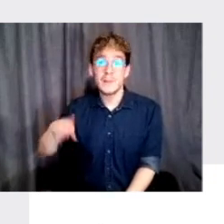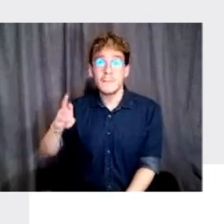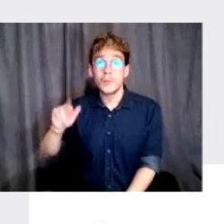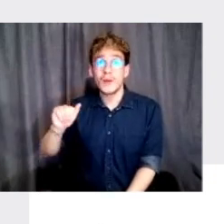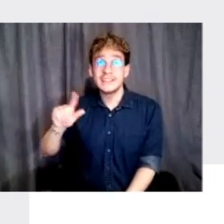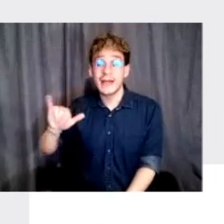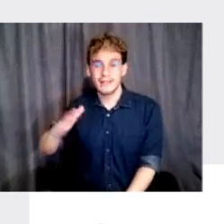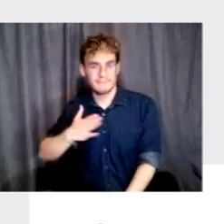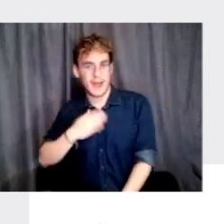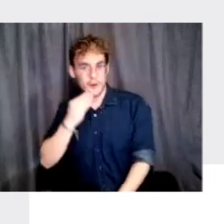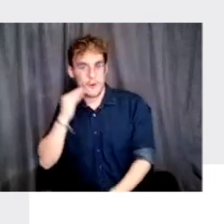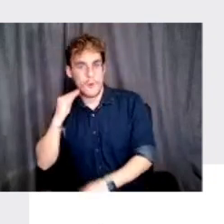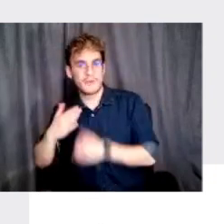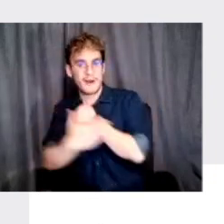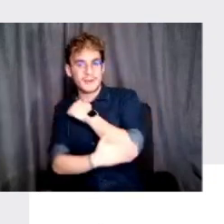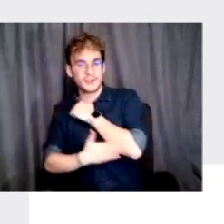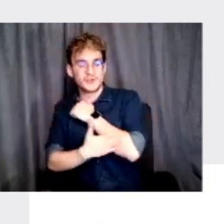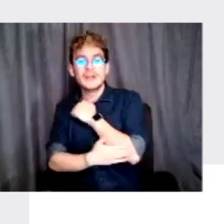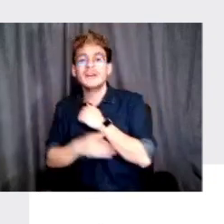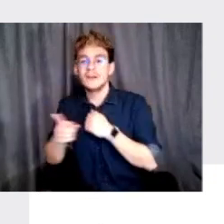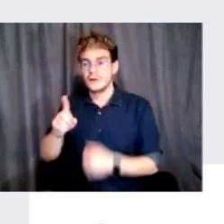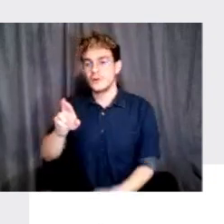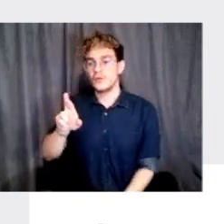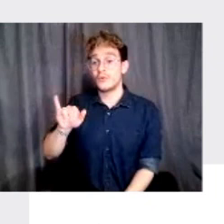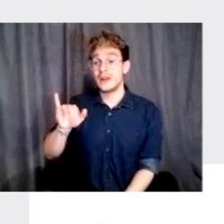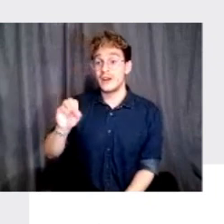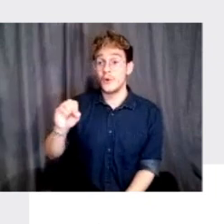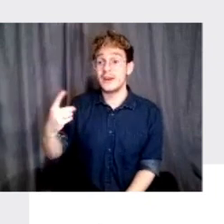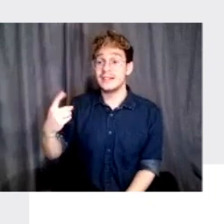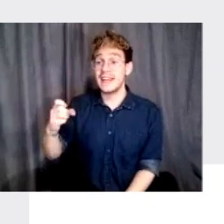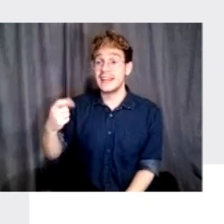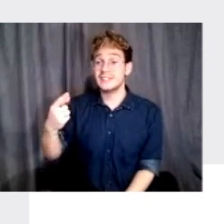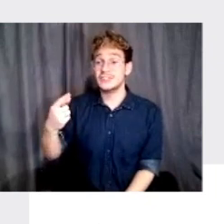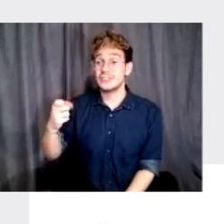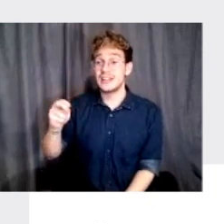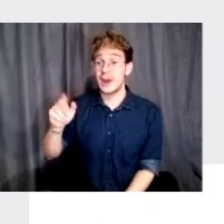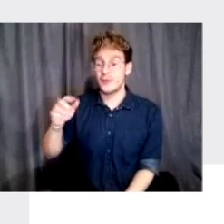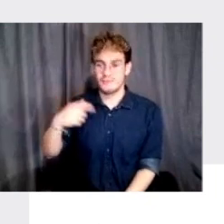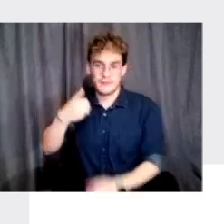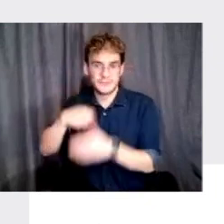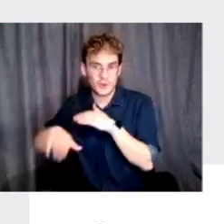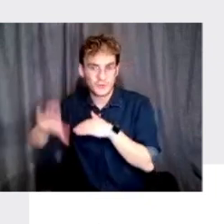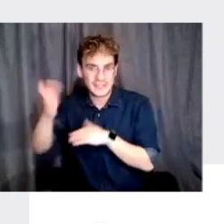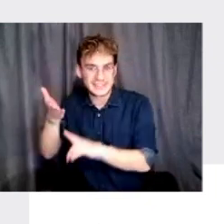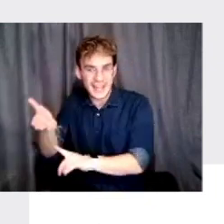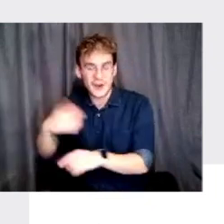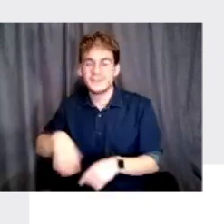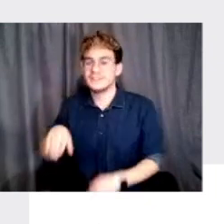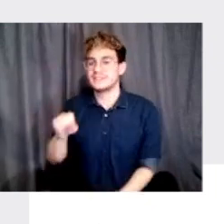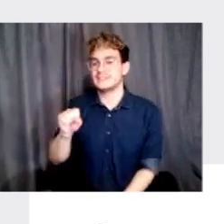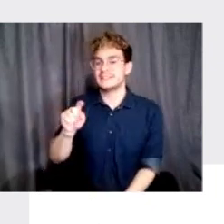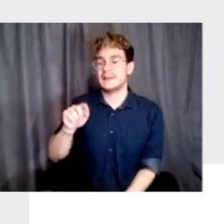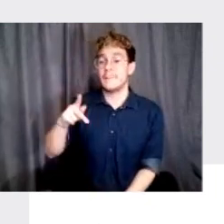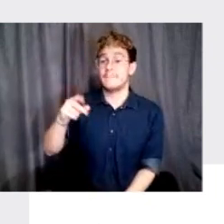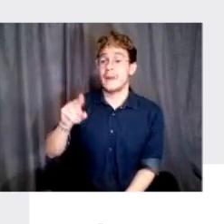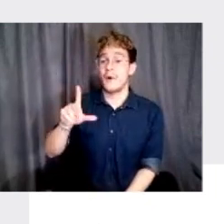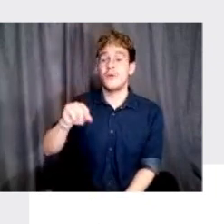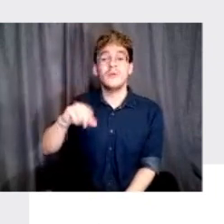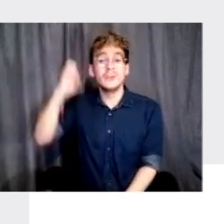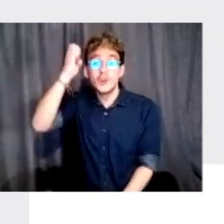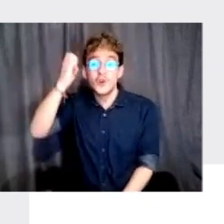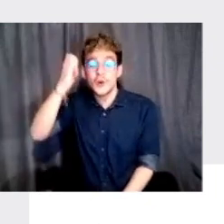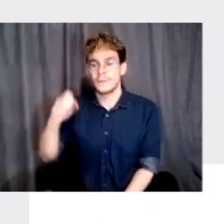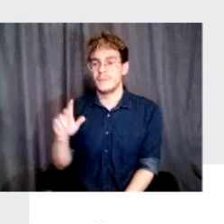my home country. So we have Rio de Janeiro, where I was born and raised in Sao Paulo. And in Europe, we're in